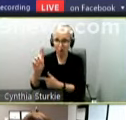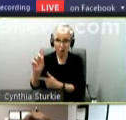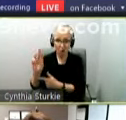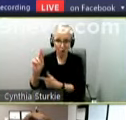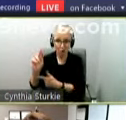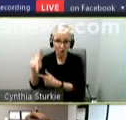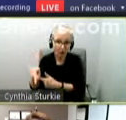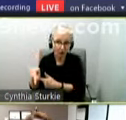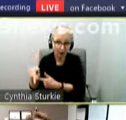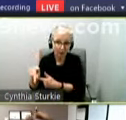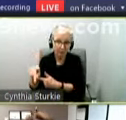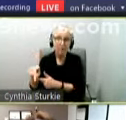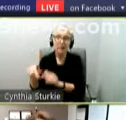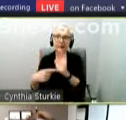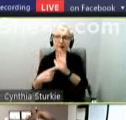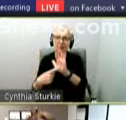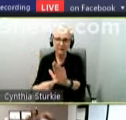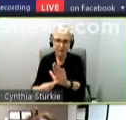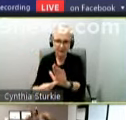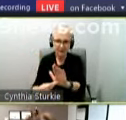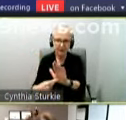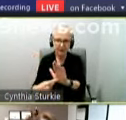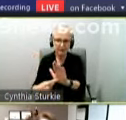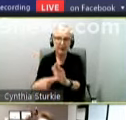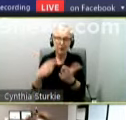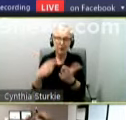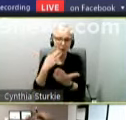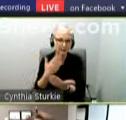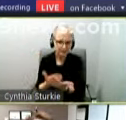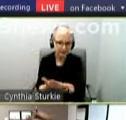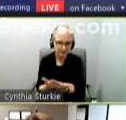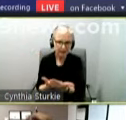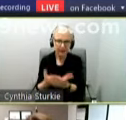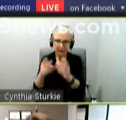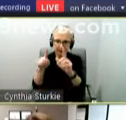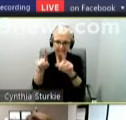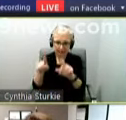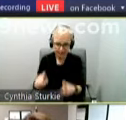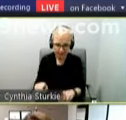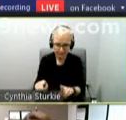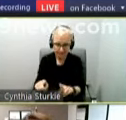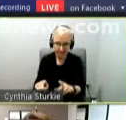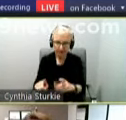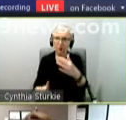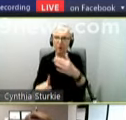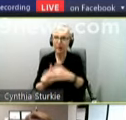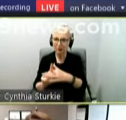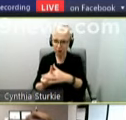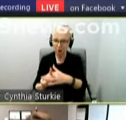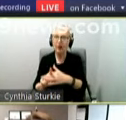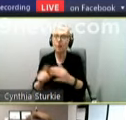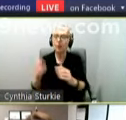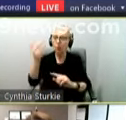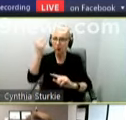the Omicron variant, and we do want to wait until we have sequence confirmation before declaring presence of the Omicron variant.